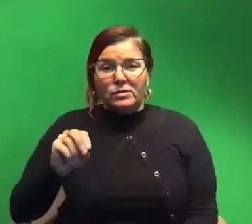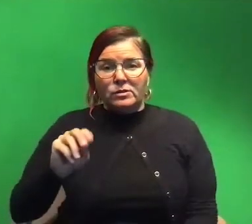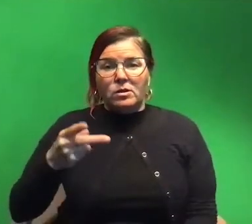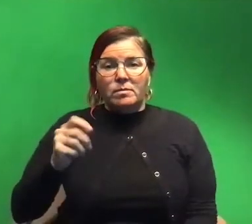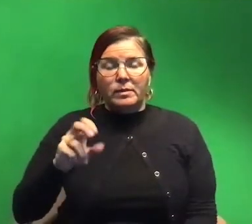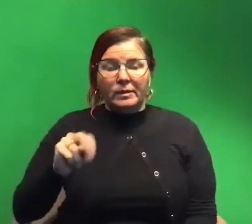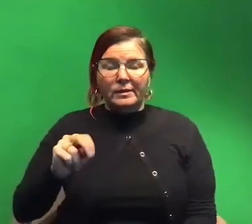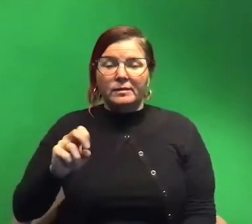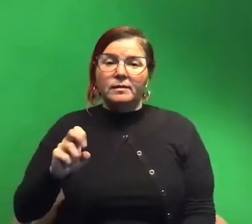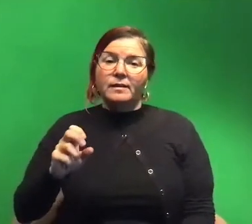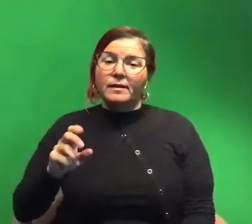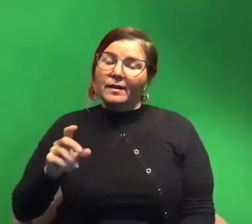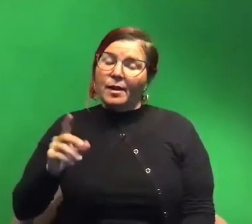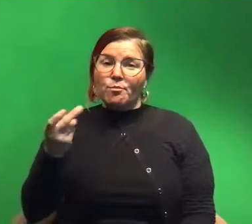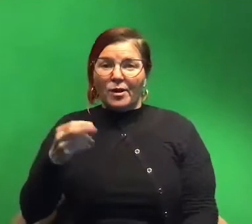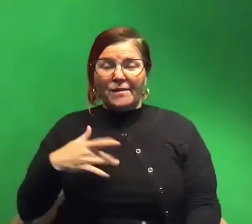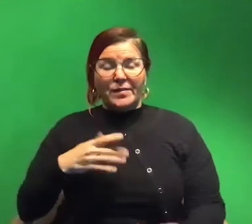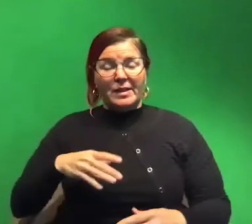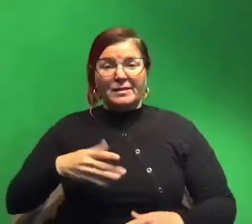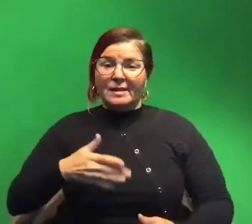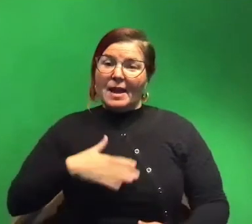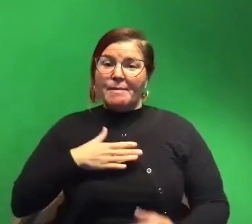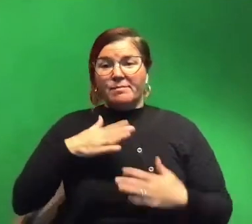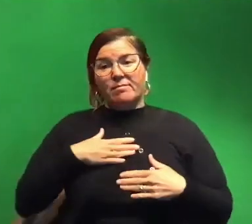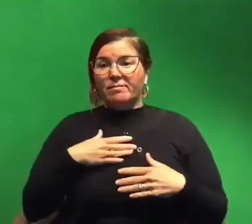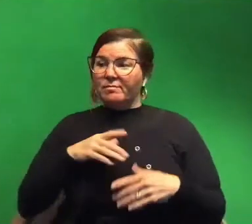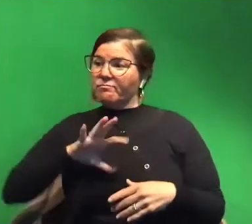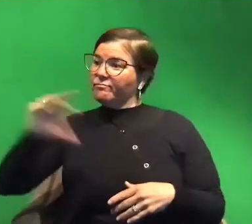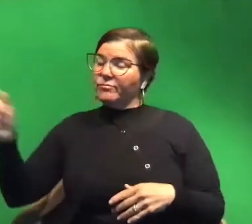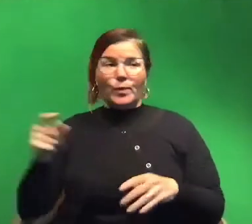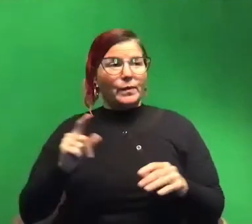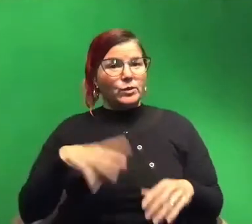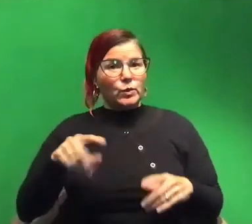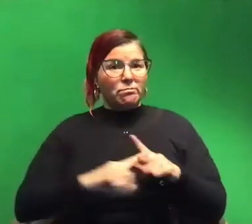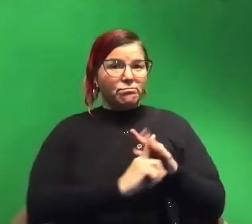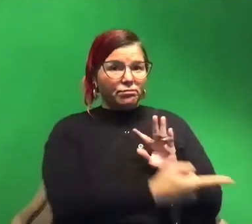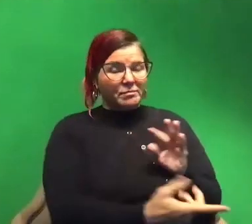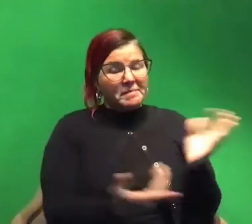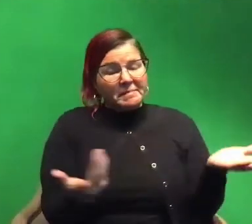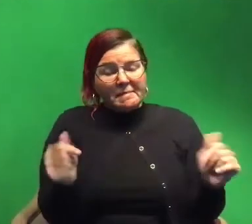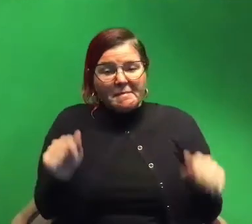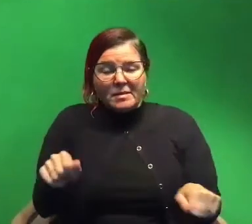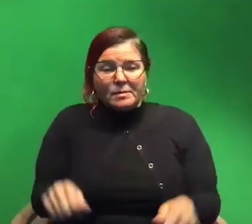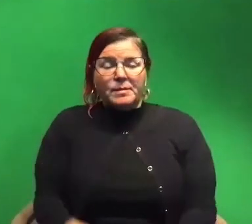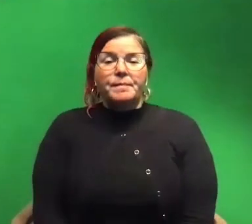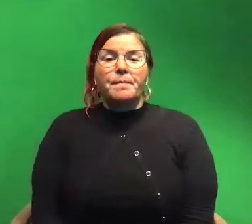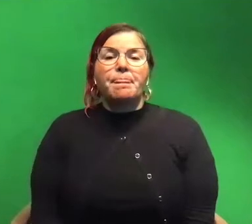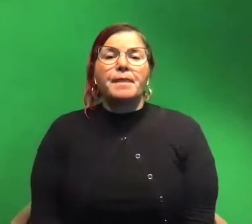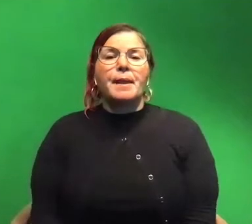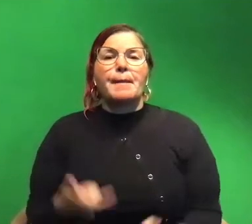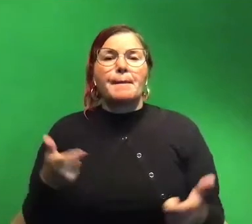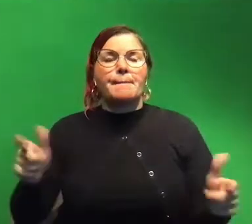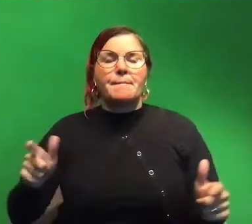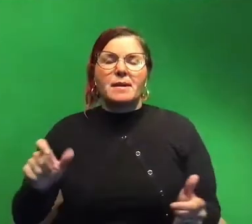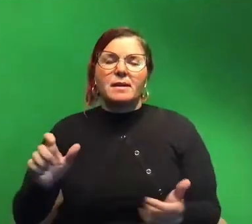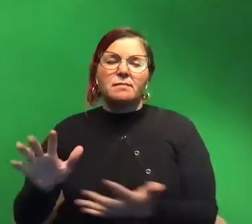kind of happy and go on about their happy way while the squid escapes. Um and they can also just do these big smoke